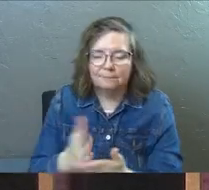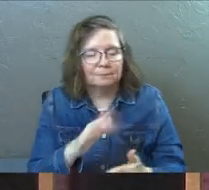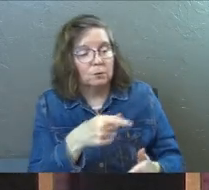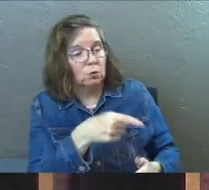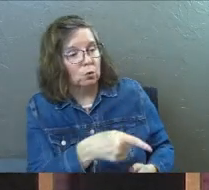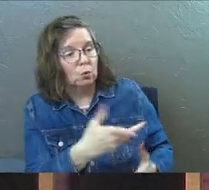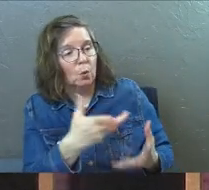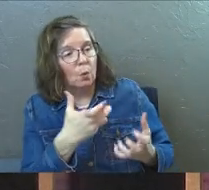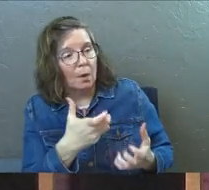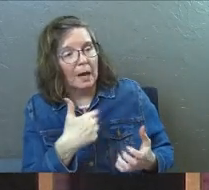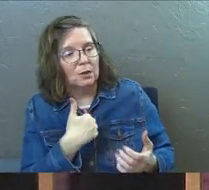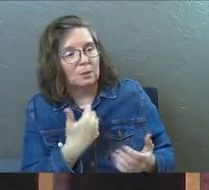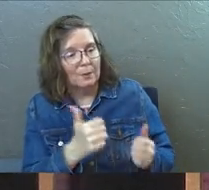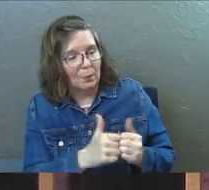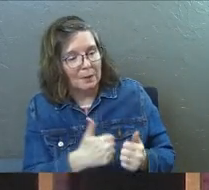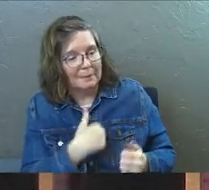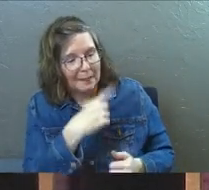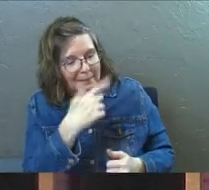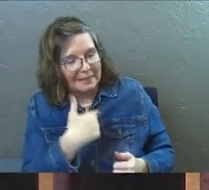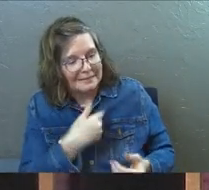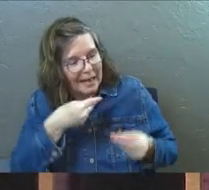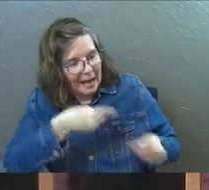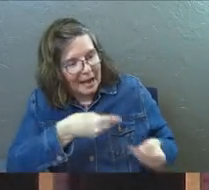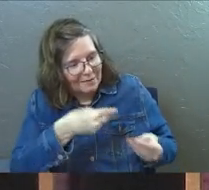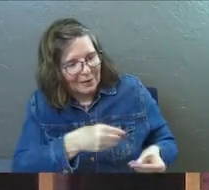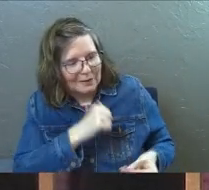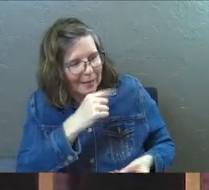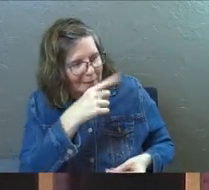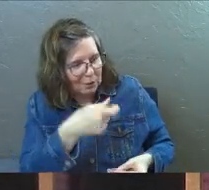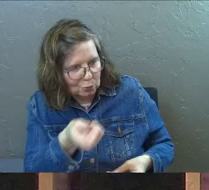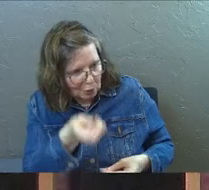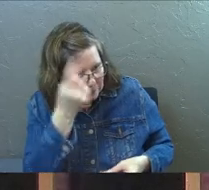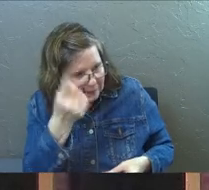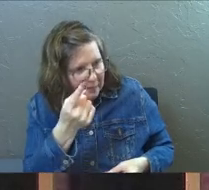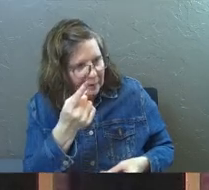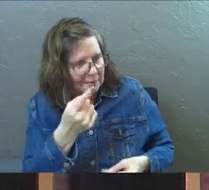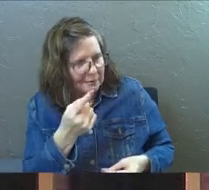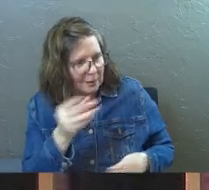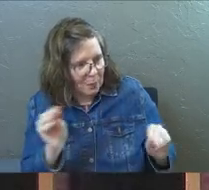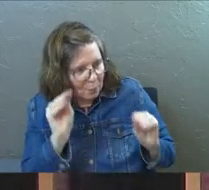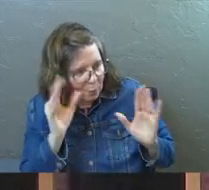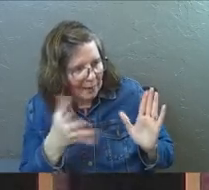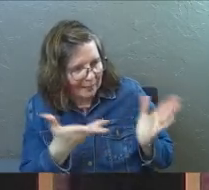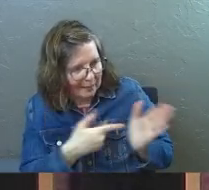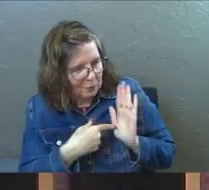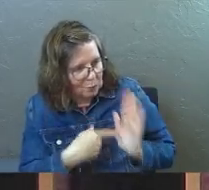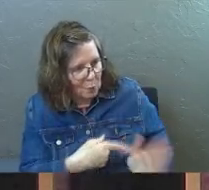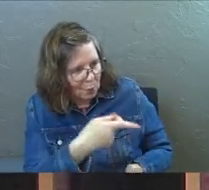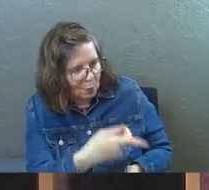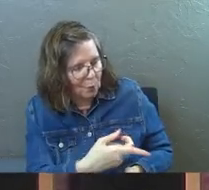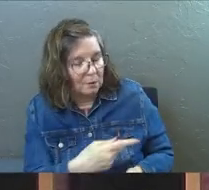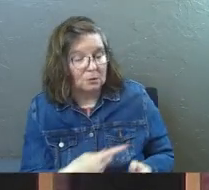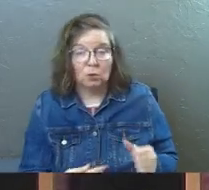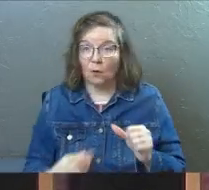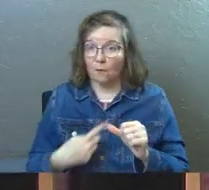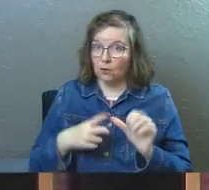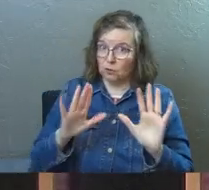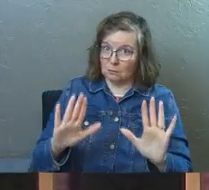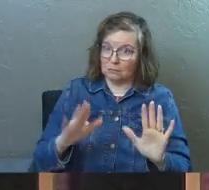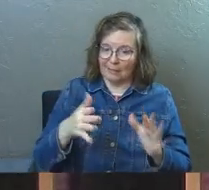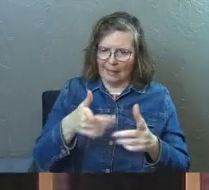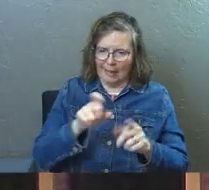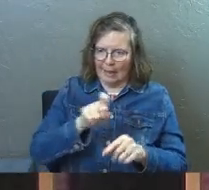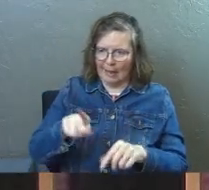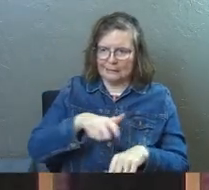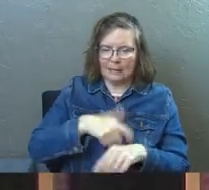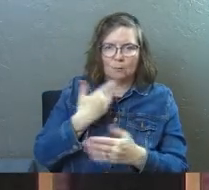truth. You want to be with me because I fed you, not because you understood the miraculous signs. So first off, they asked him what